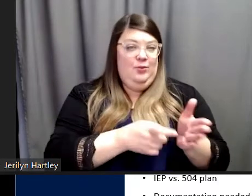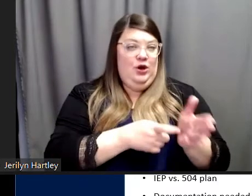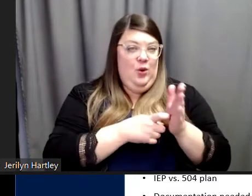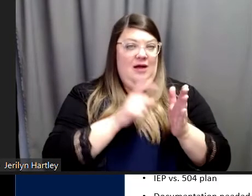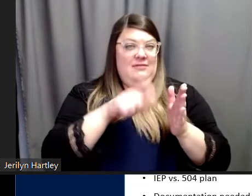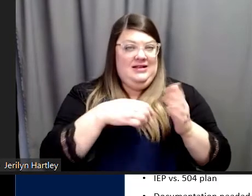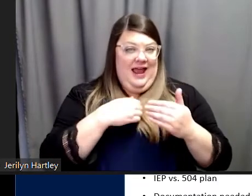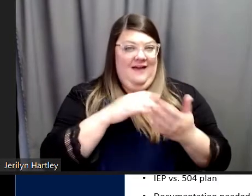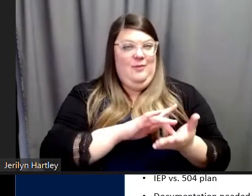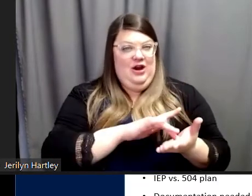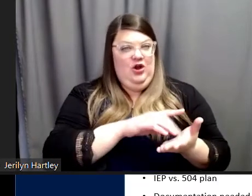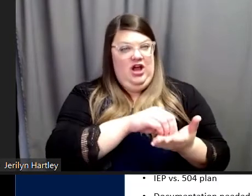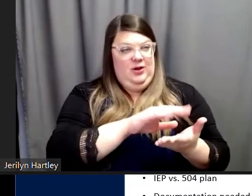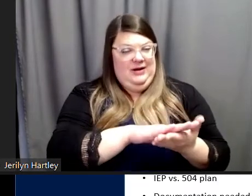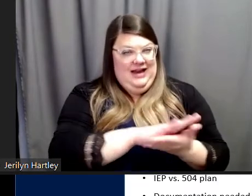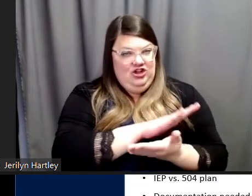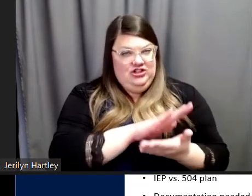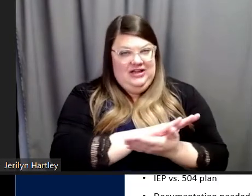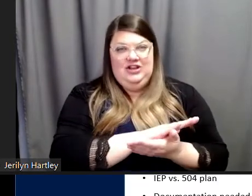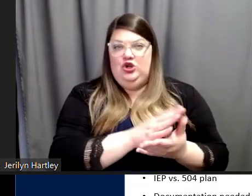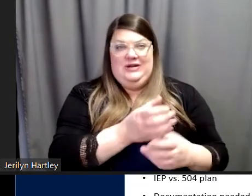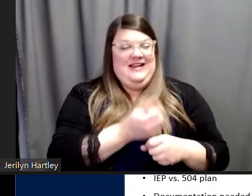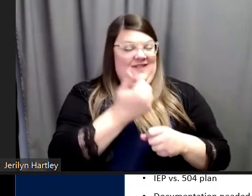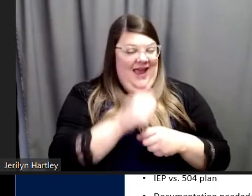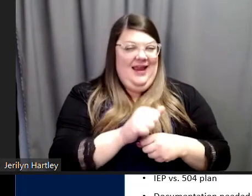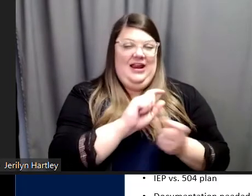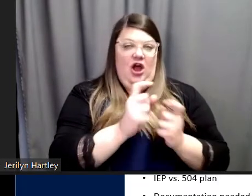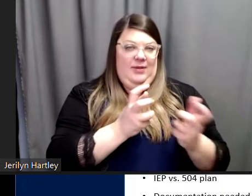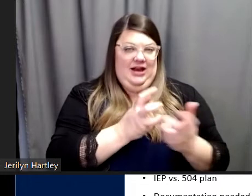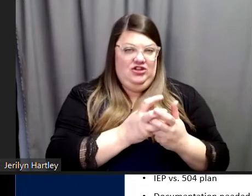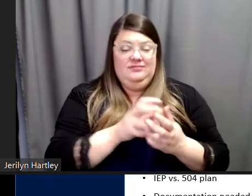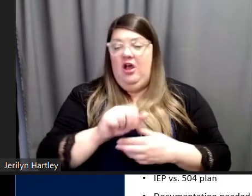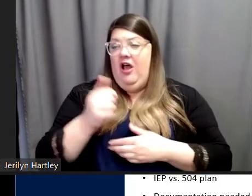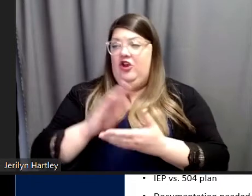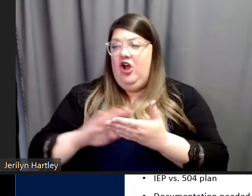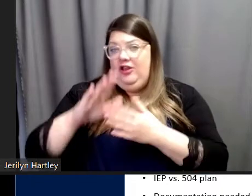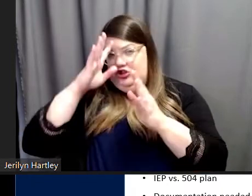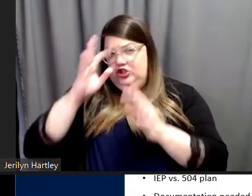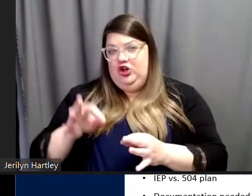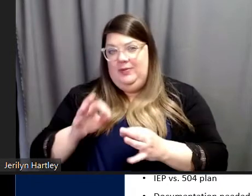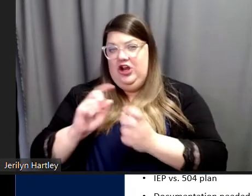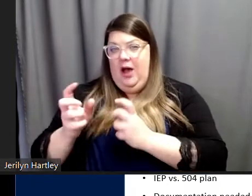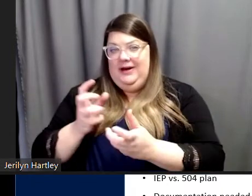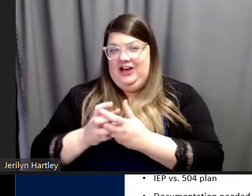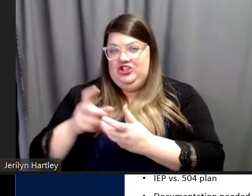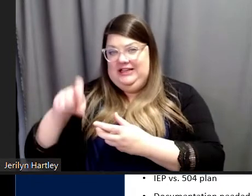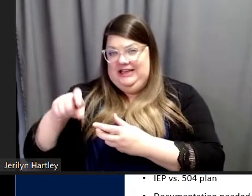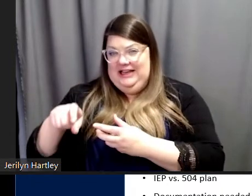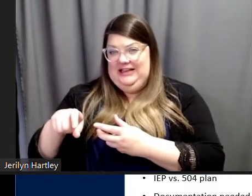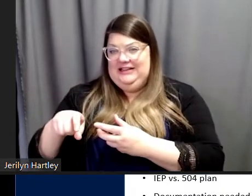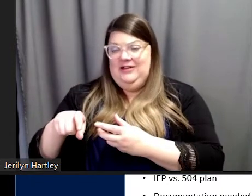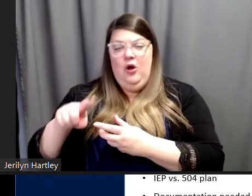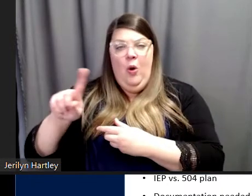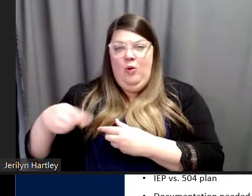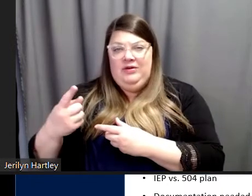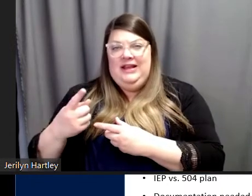of their disabilities in order to receive any accommodations. Other colleges determined accommodation needs almost solely